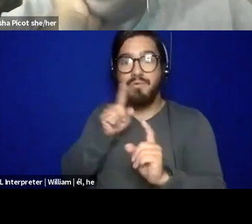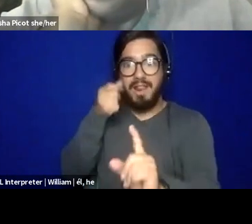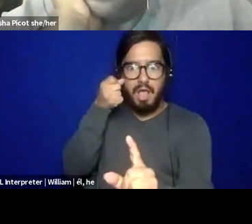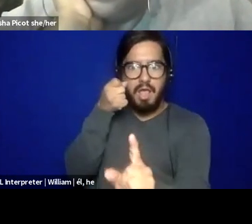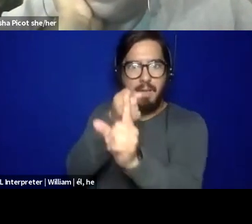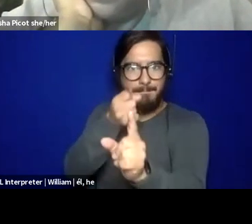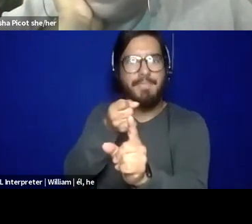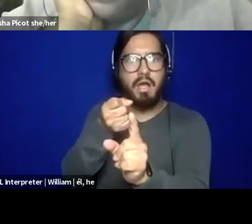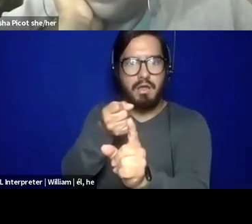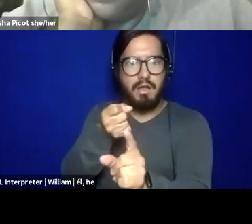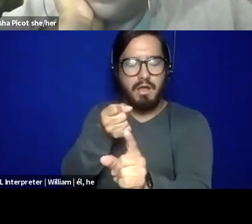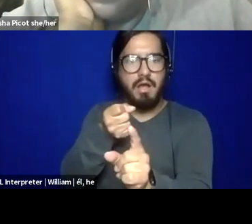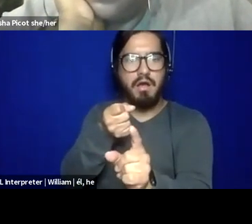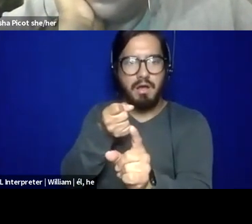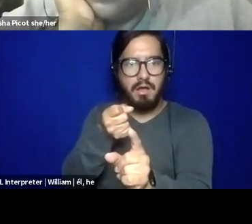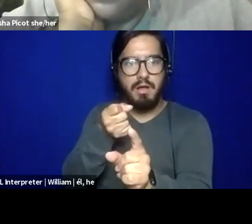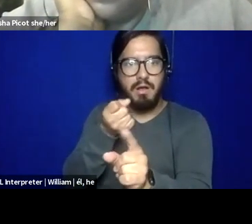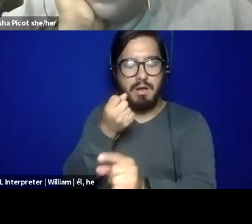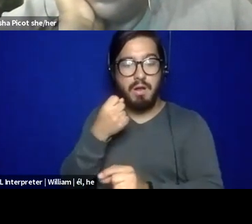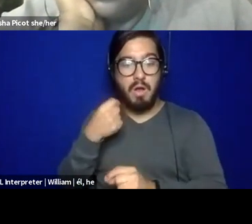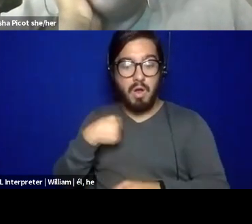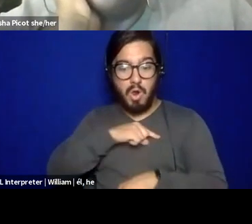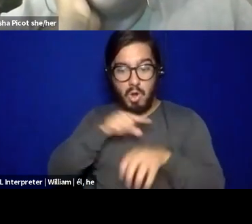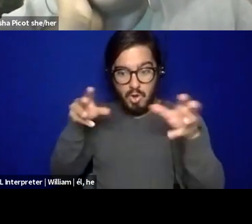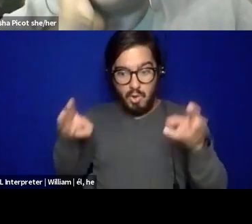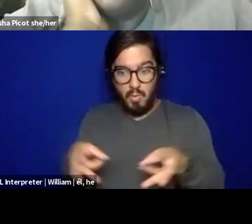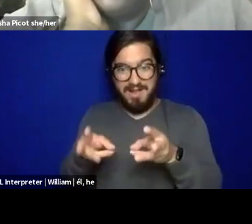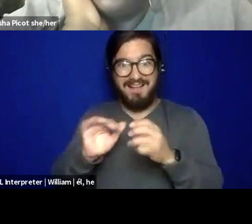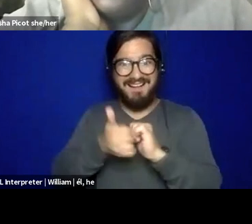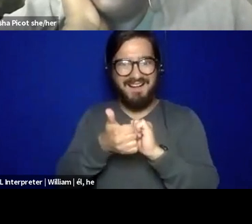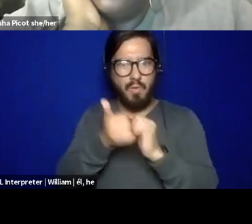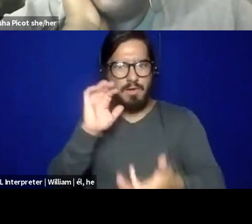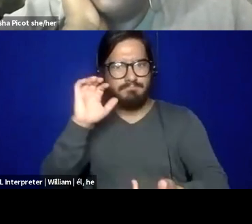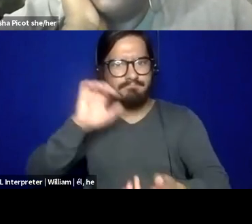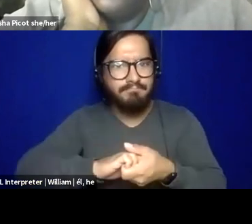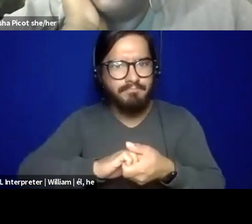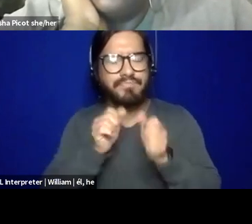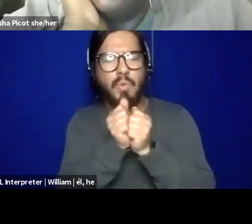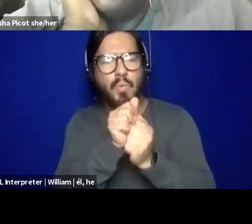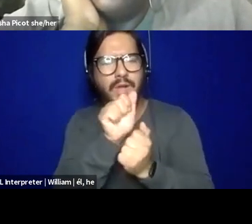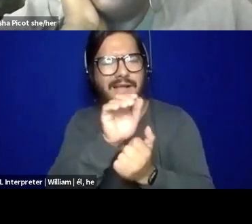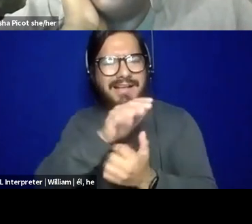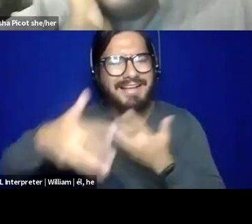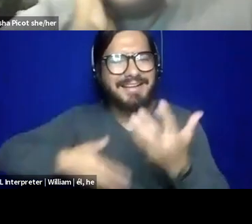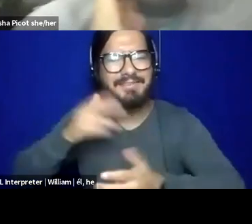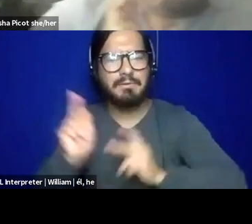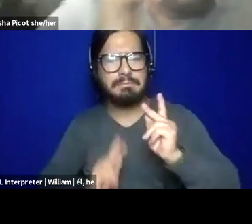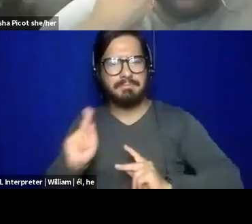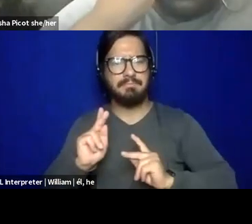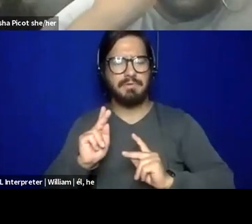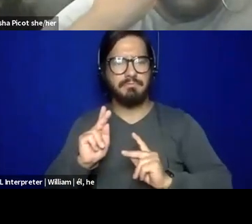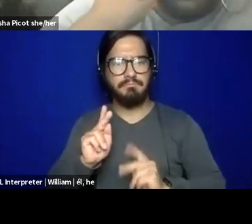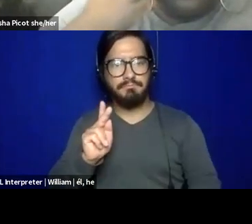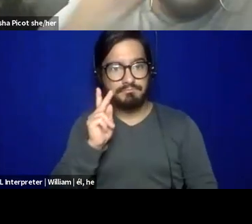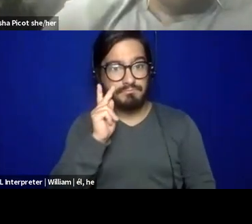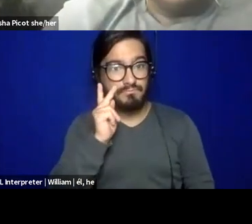of our, our, um, the ways that we engage, the ways that we interact with people, um, looking at training